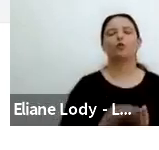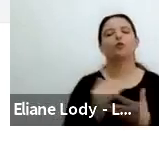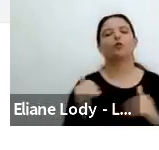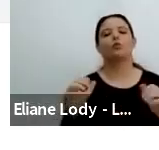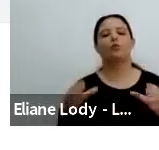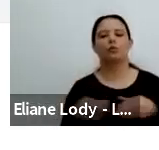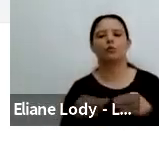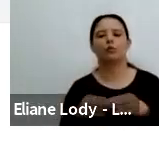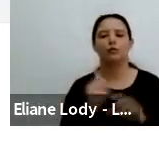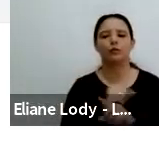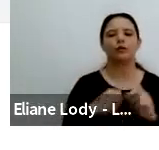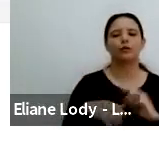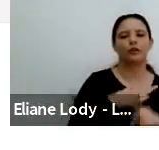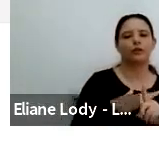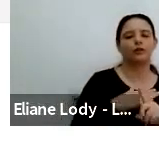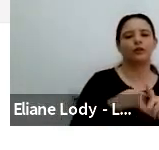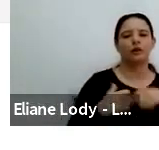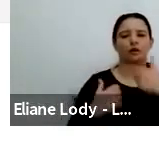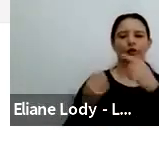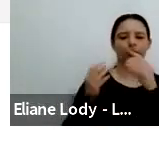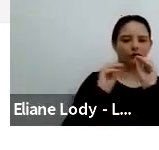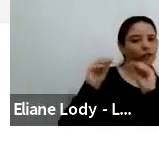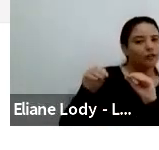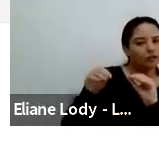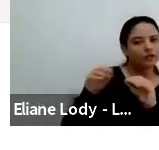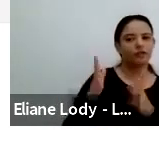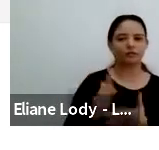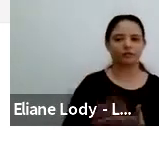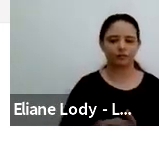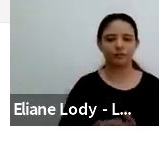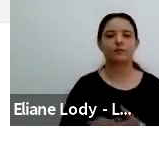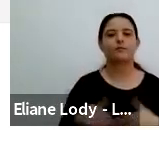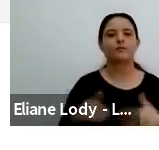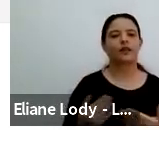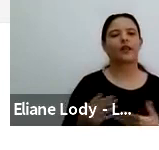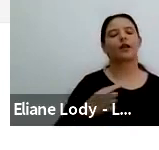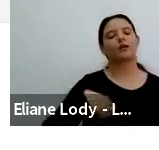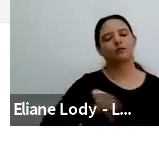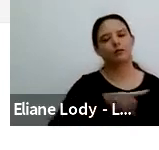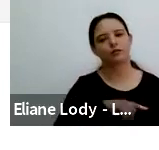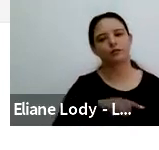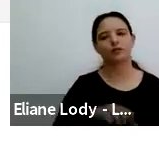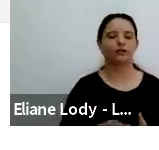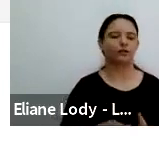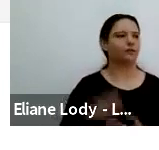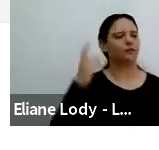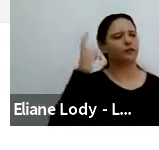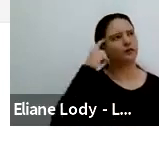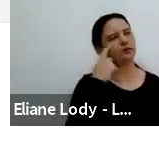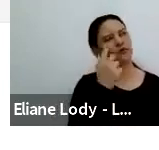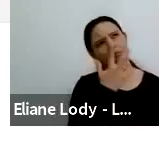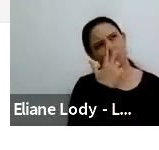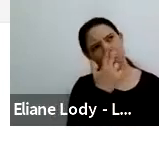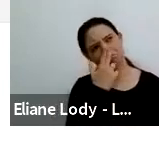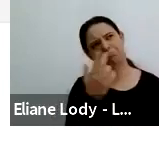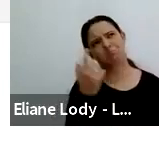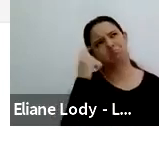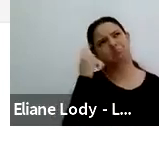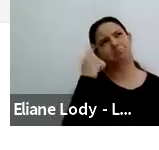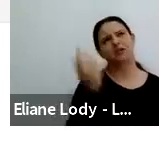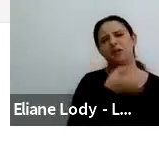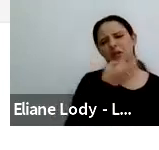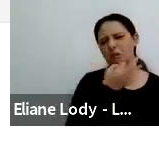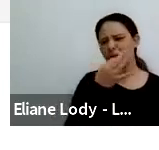phenomenology happens. In particular, we link what we think is a radical argument from Voloshinov, that